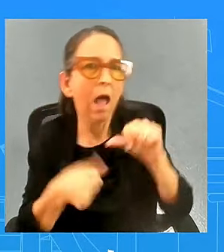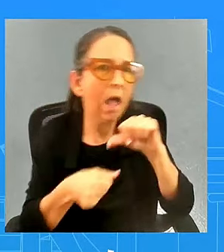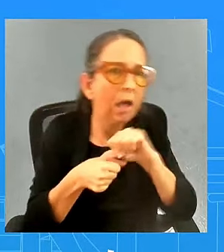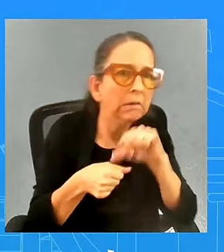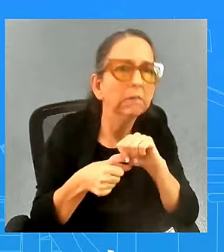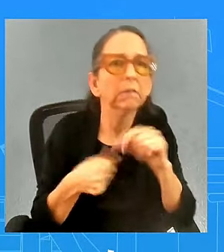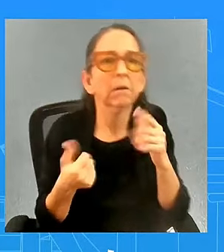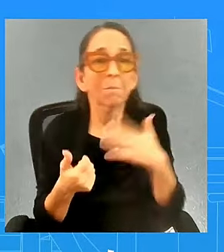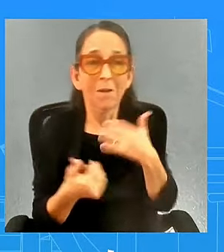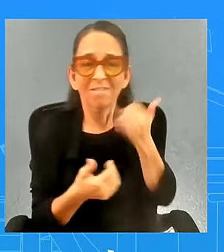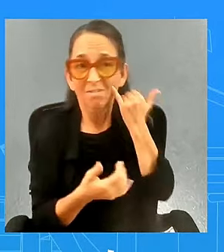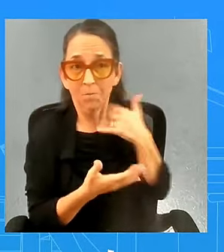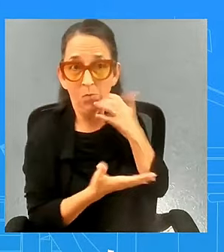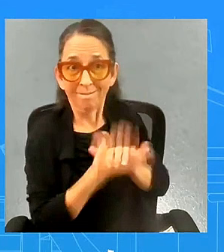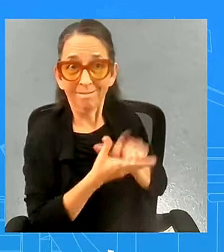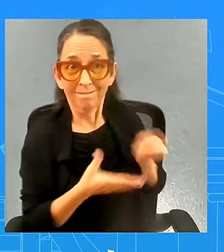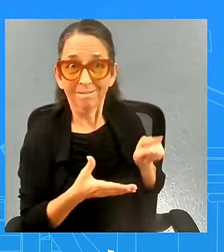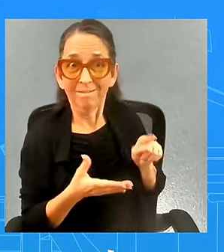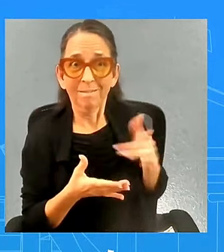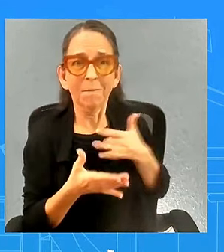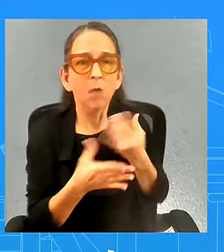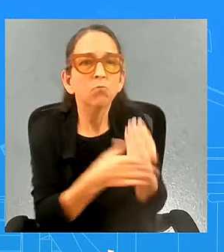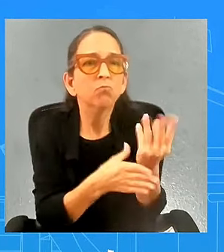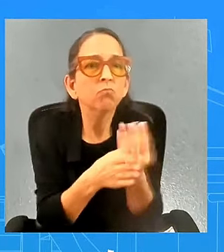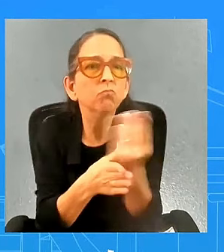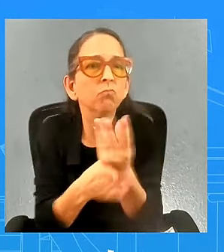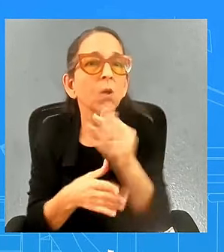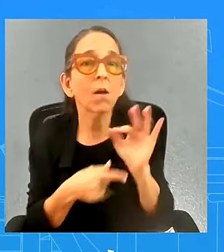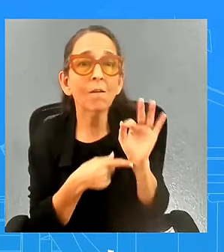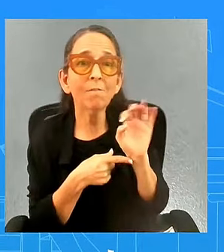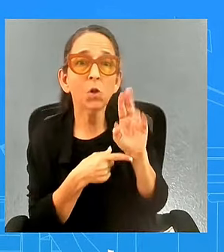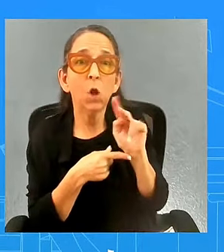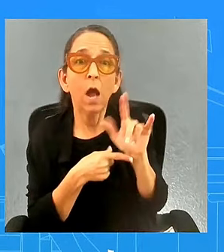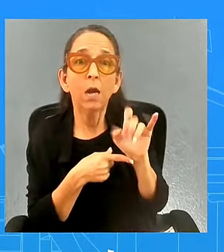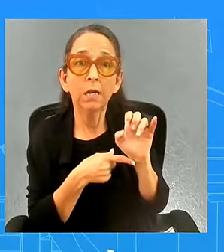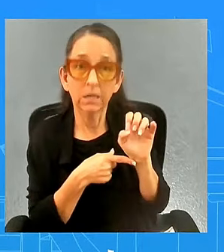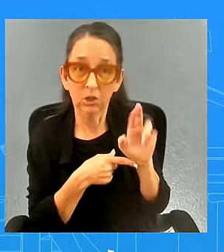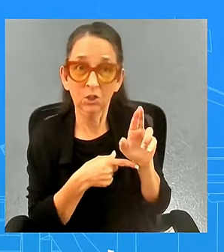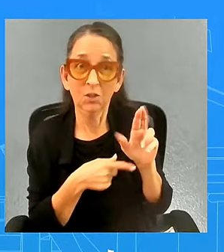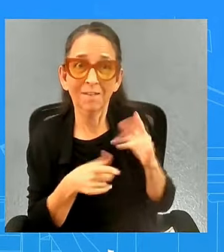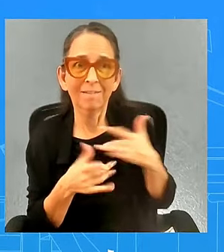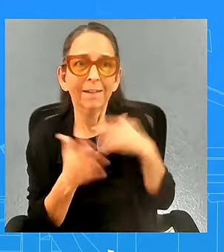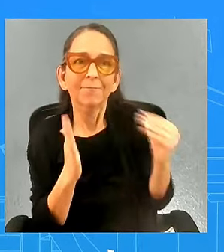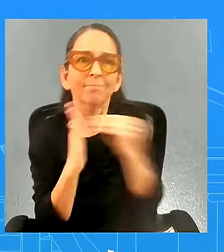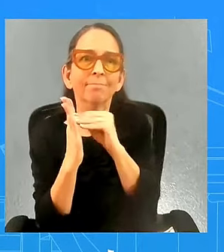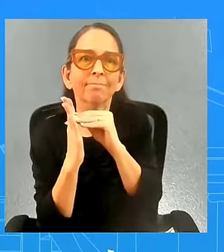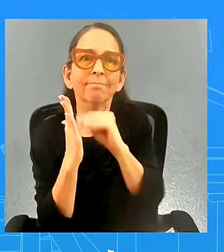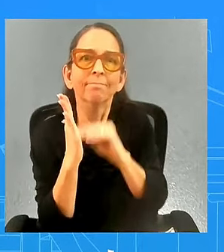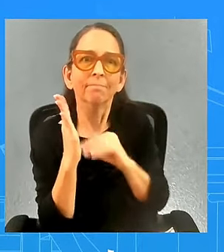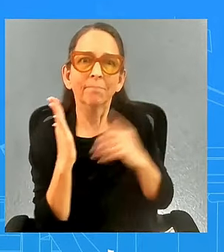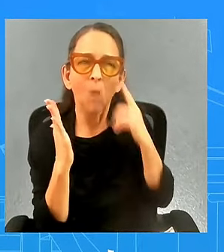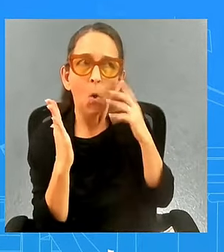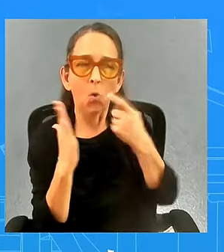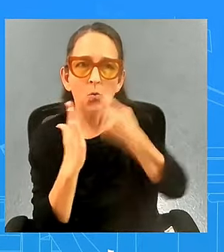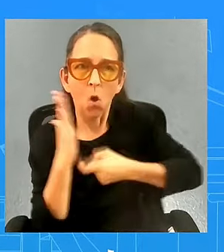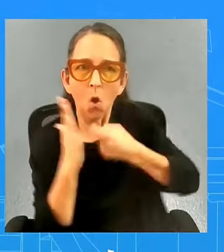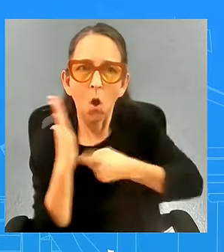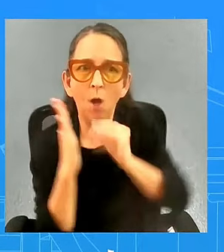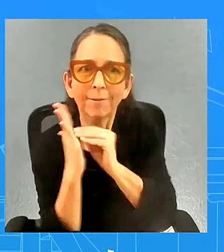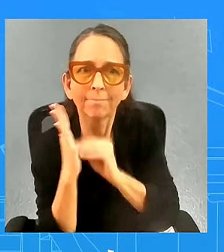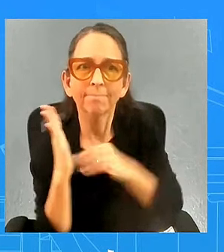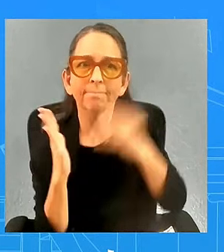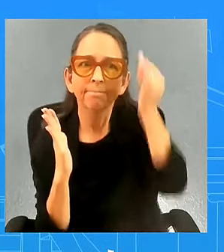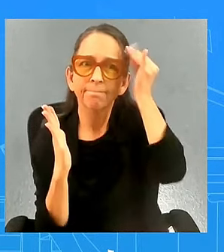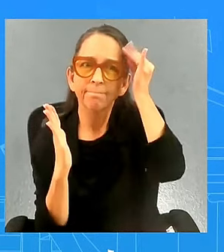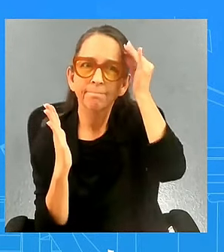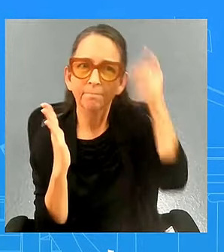who likes to garden fertilizer is on that list and you remember what things cost you remember that you used to pay three